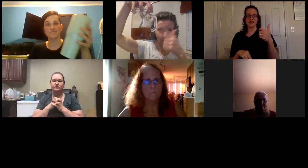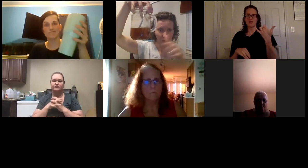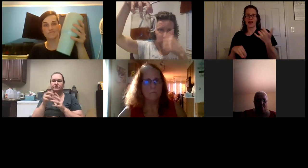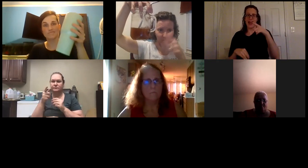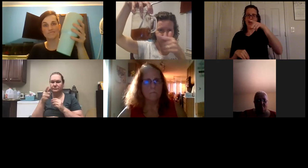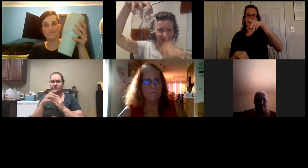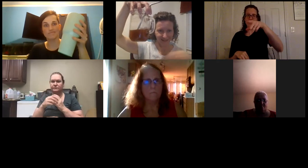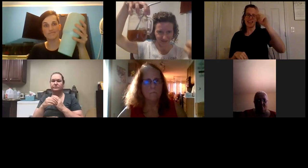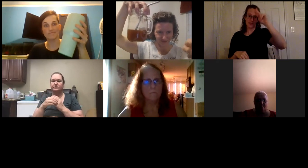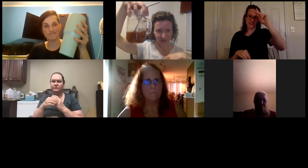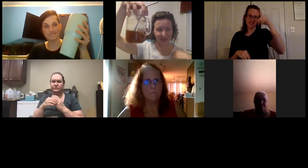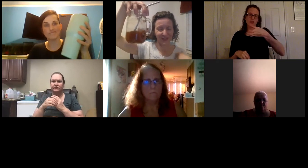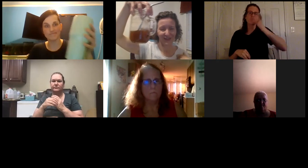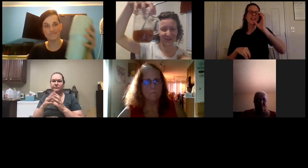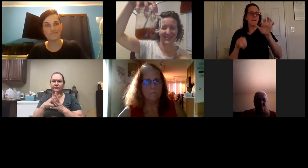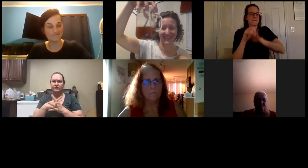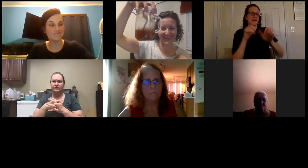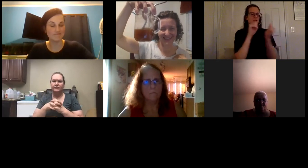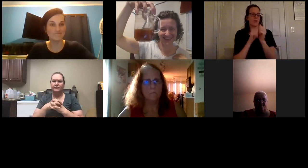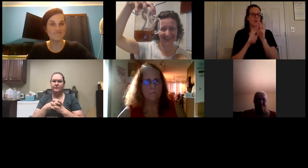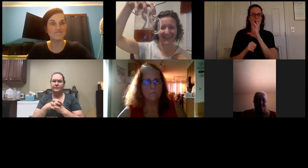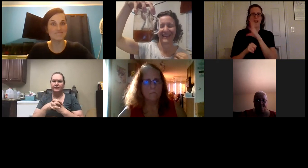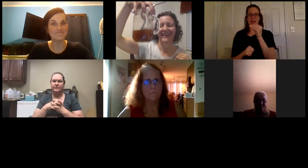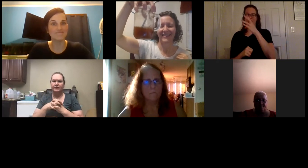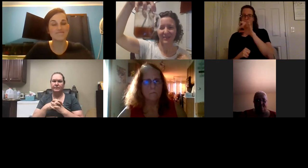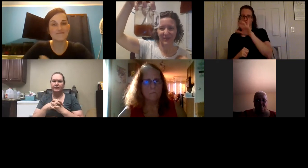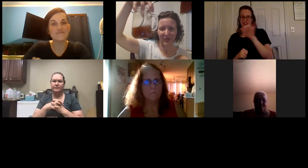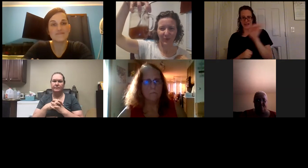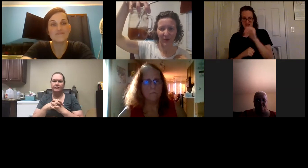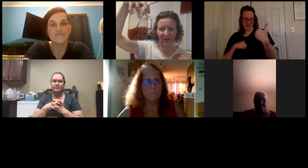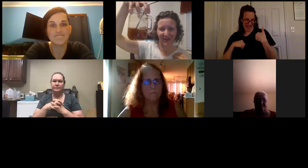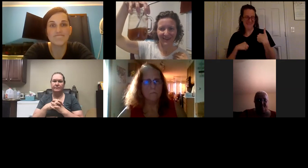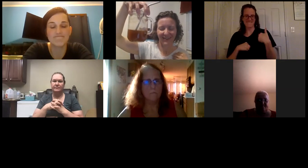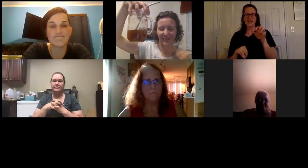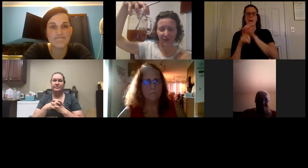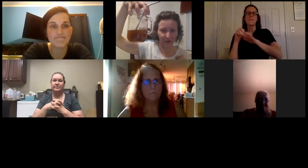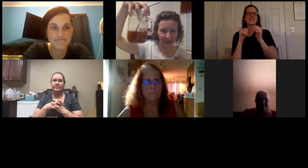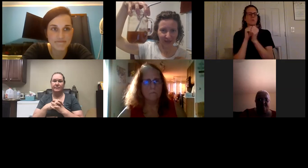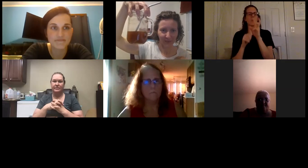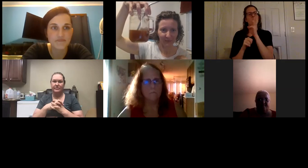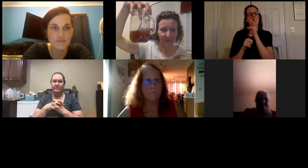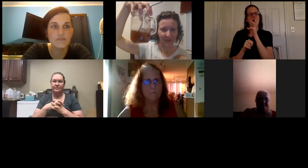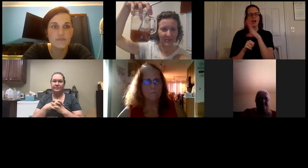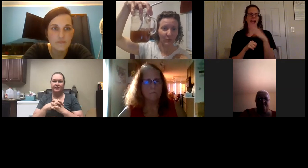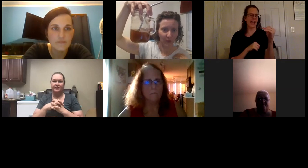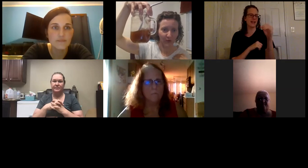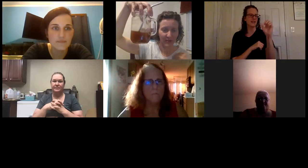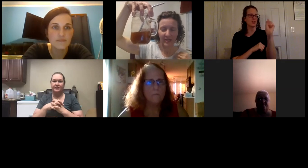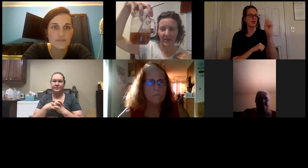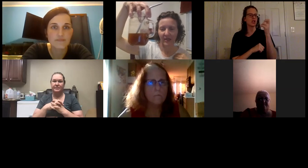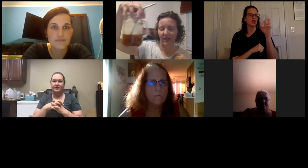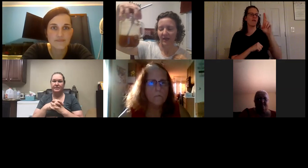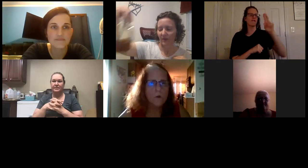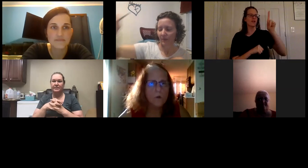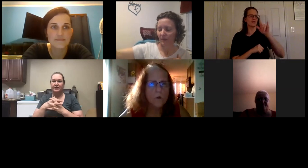is mixed with water. Brittany's got hers. This is mixed with water and sulfur zyme and some oils.